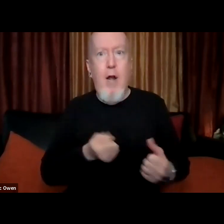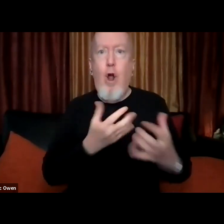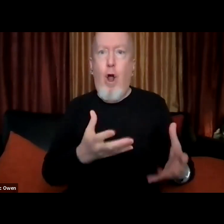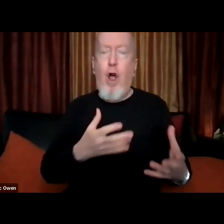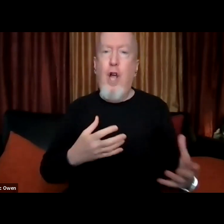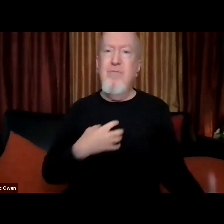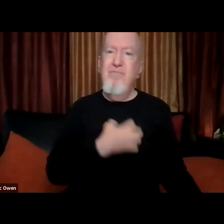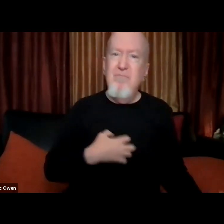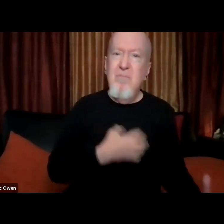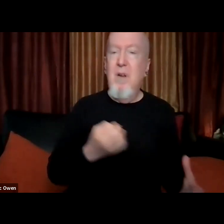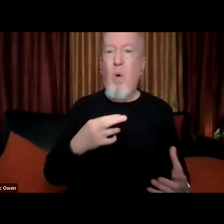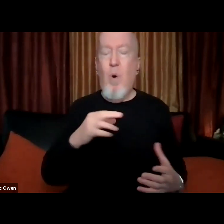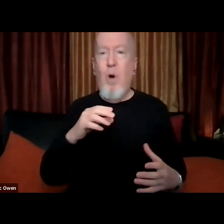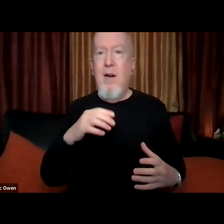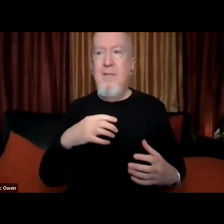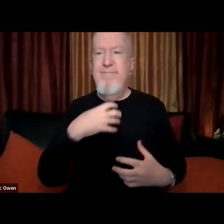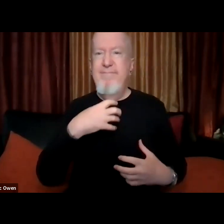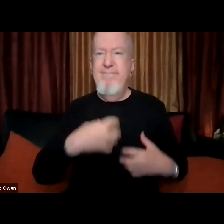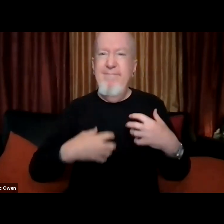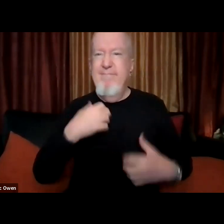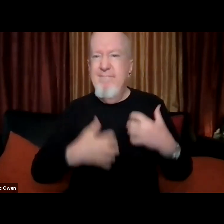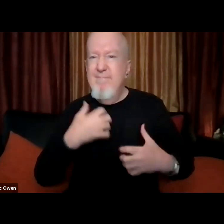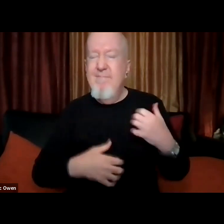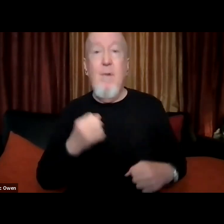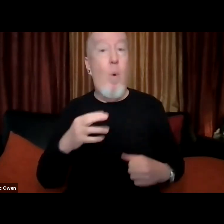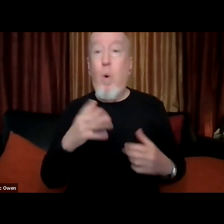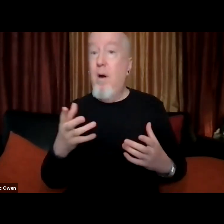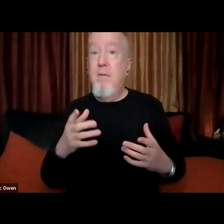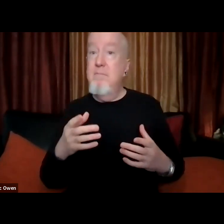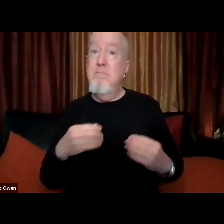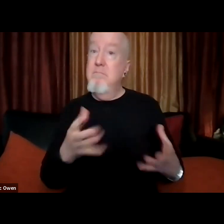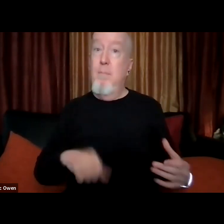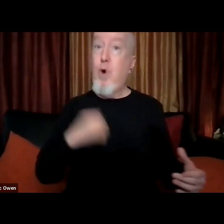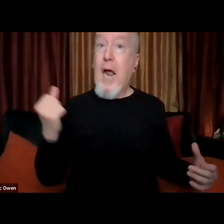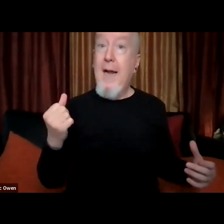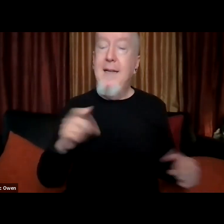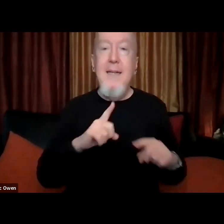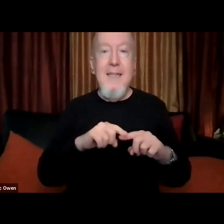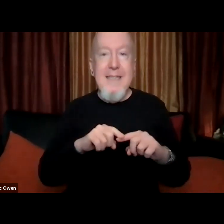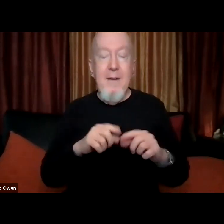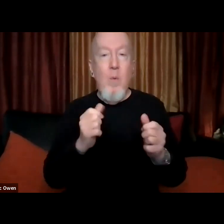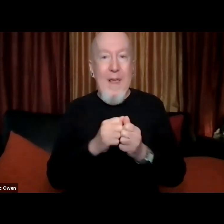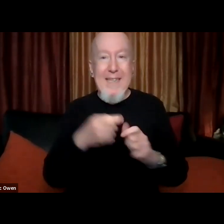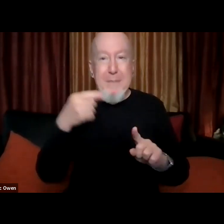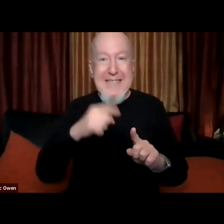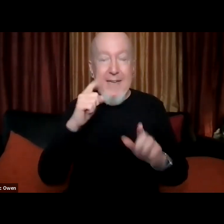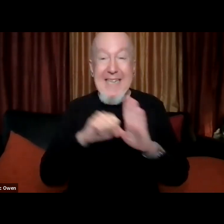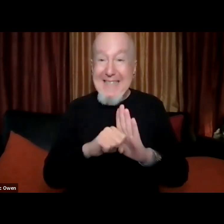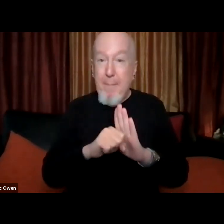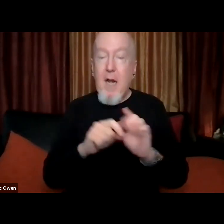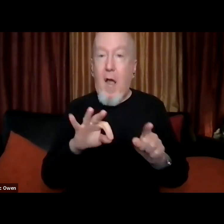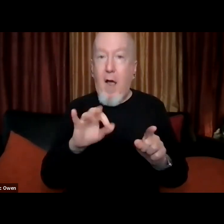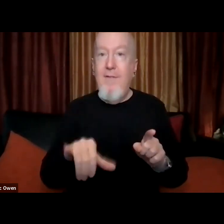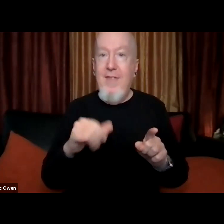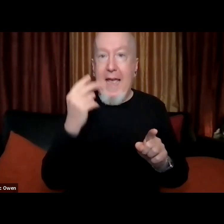feelings or pride with particular symbols of those memories like the missions and